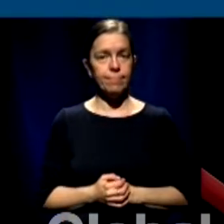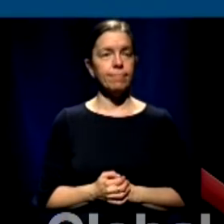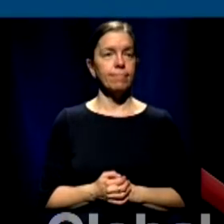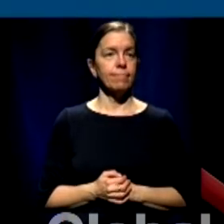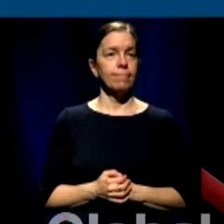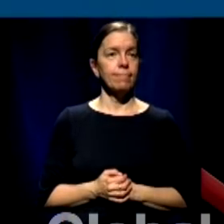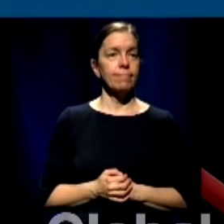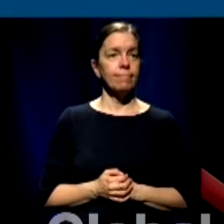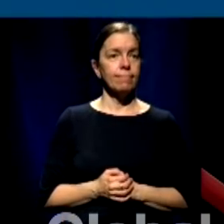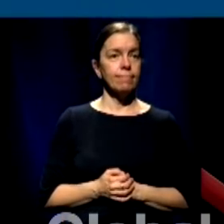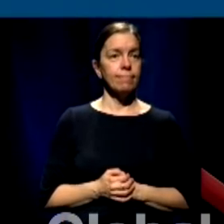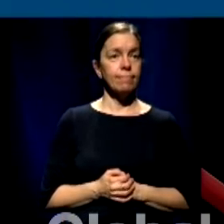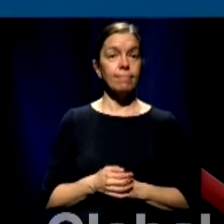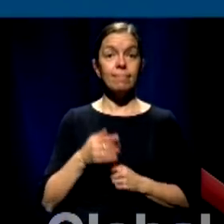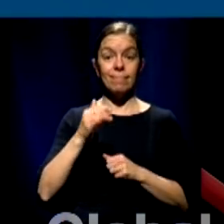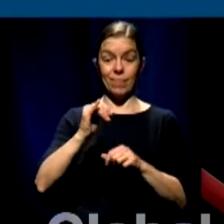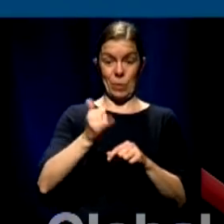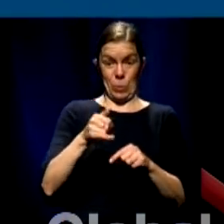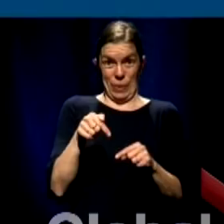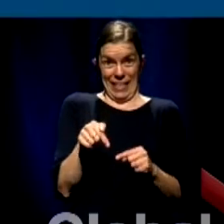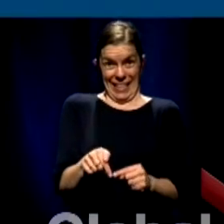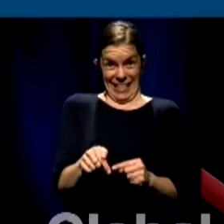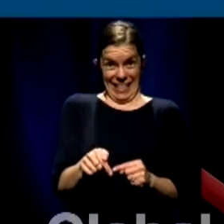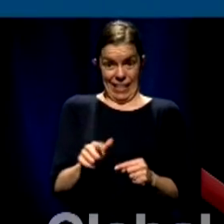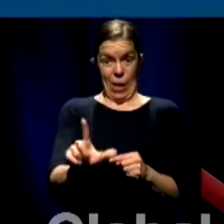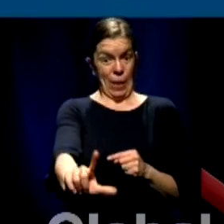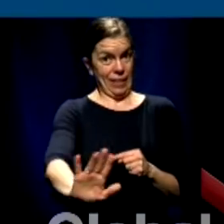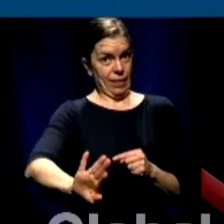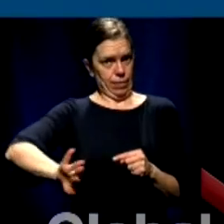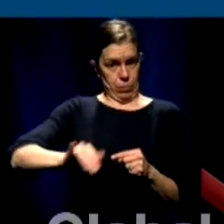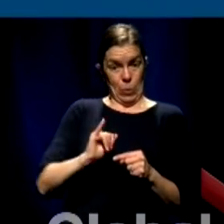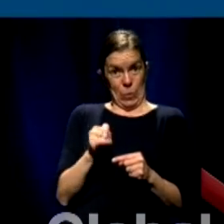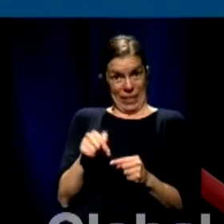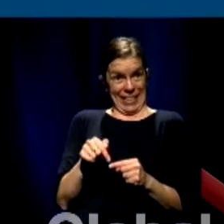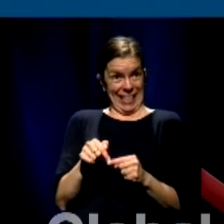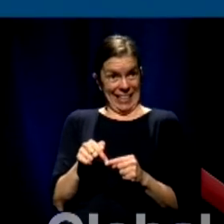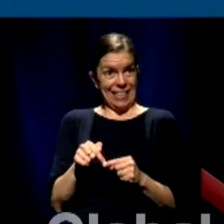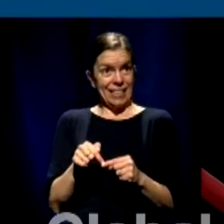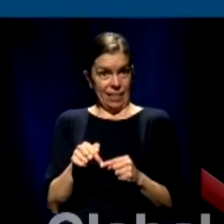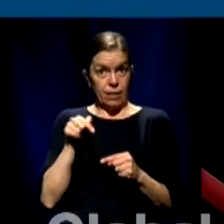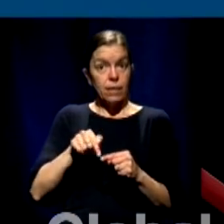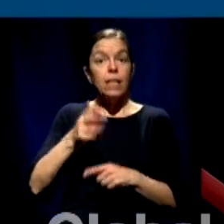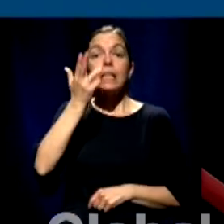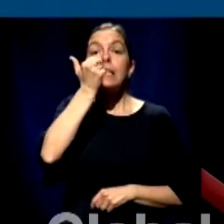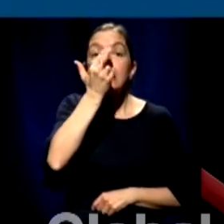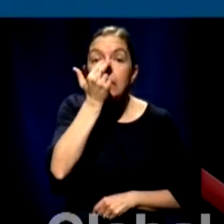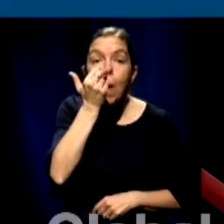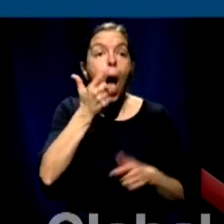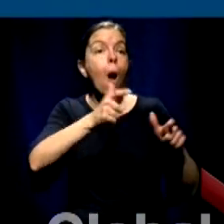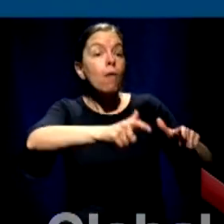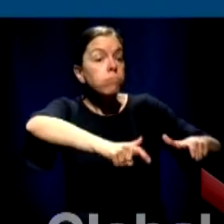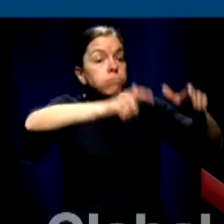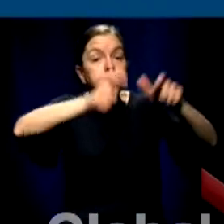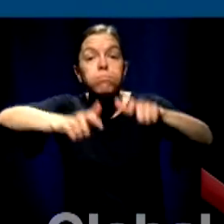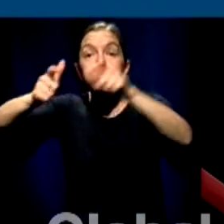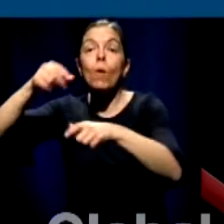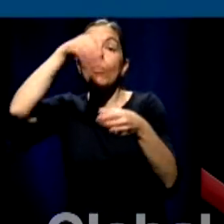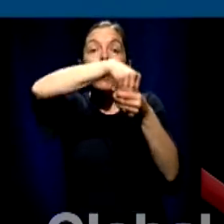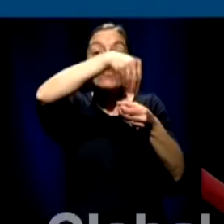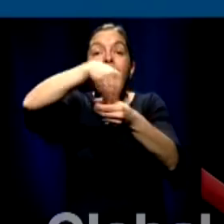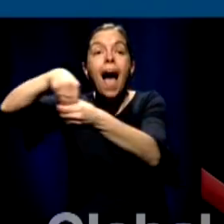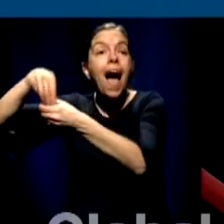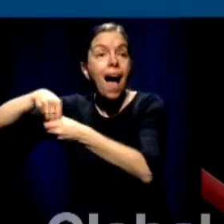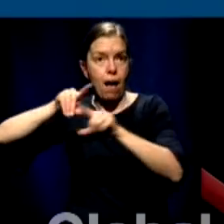we're also going to limit sports activities held inside we're going to be closing down gyms